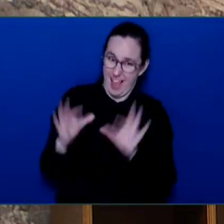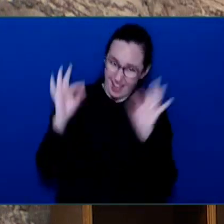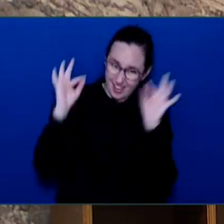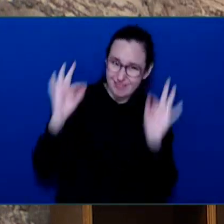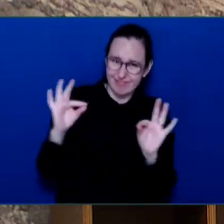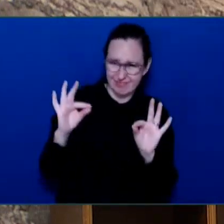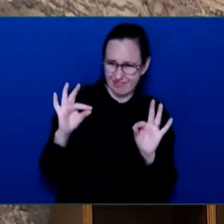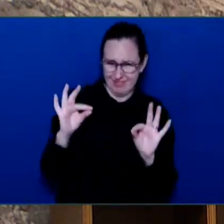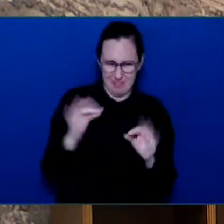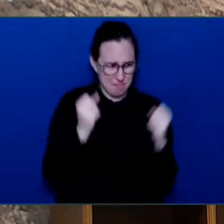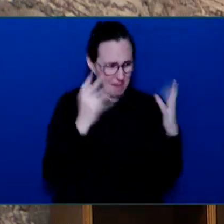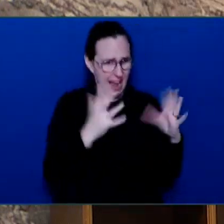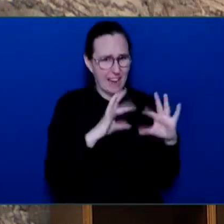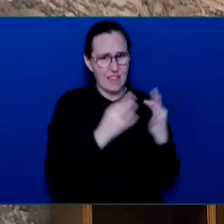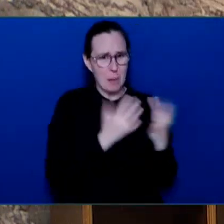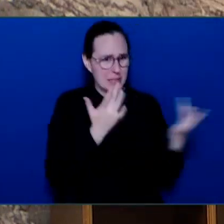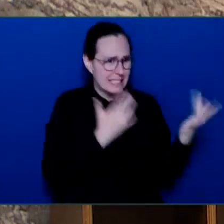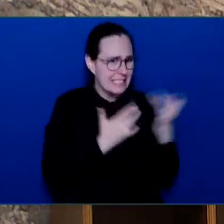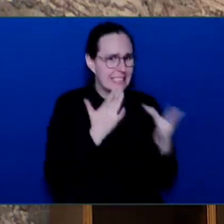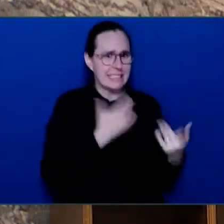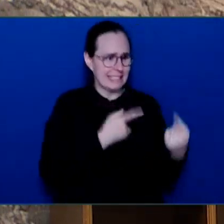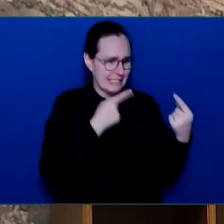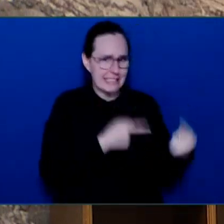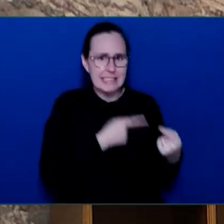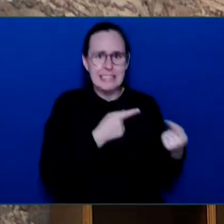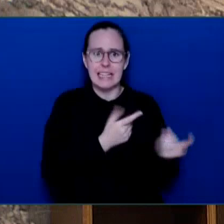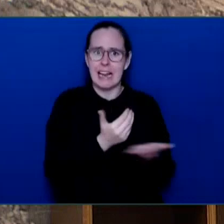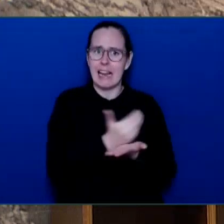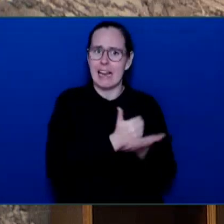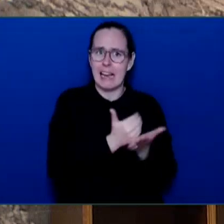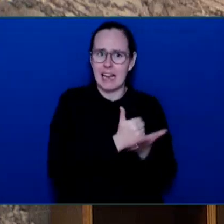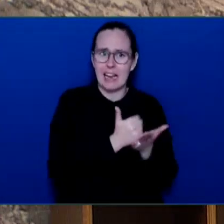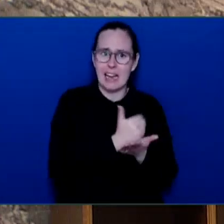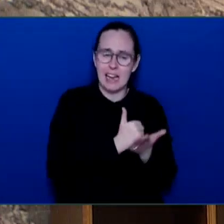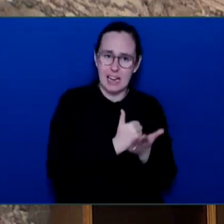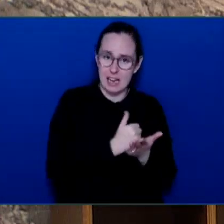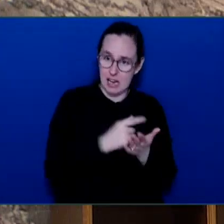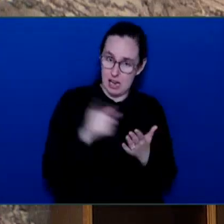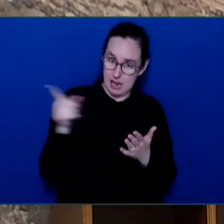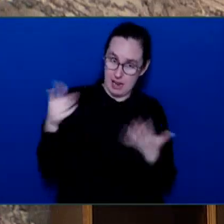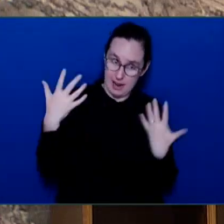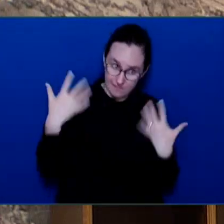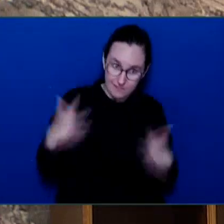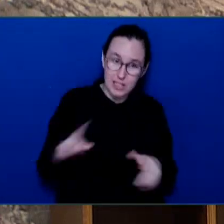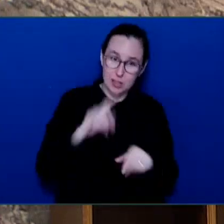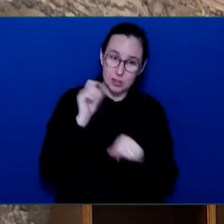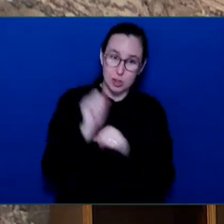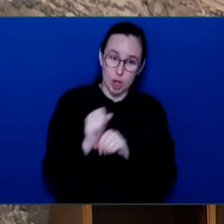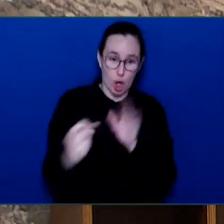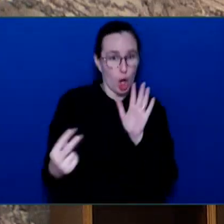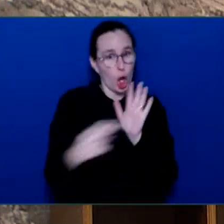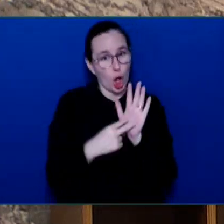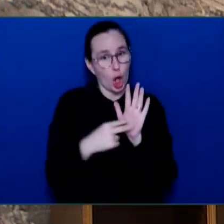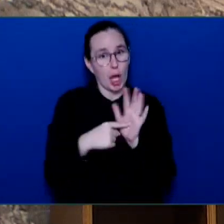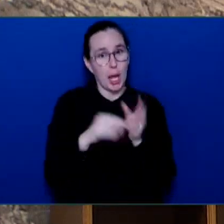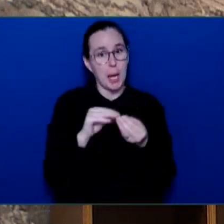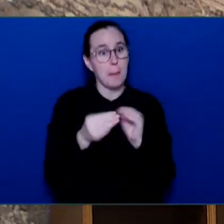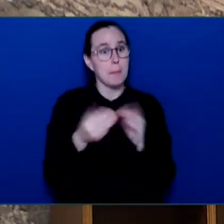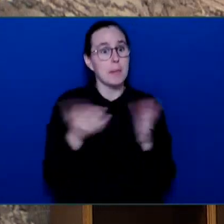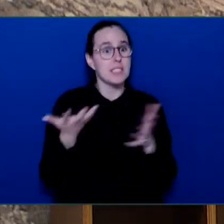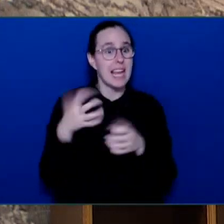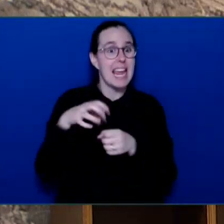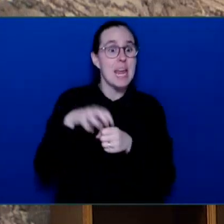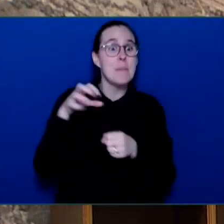are actually going up under this government. As the Premier doubles the government's taxpayer-funded propaganda budget,